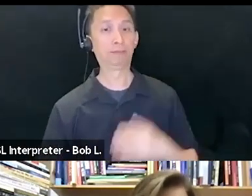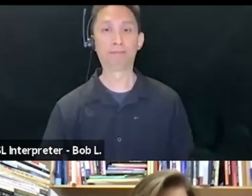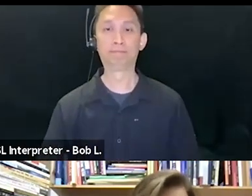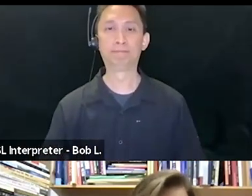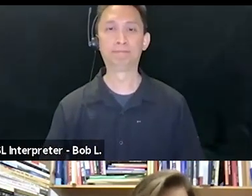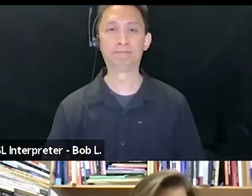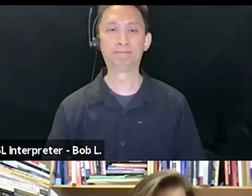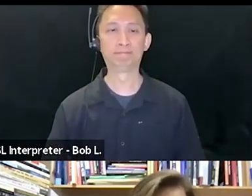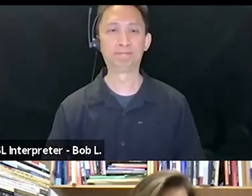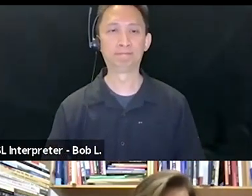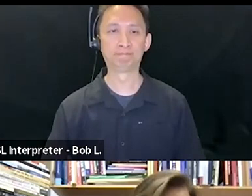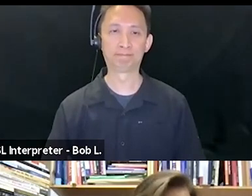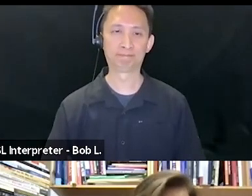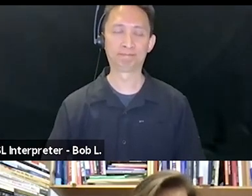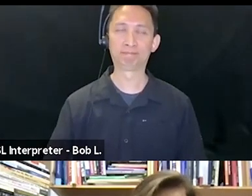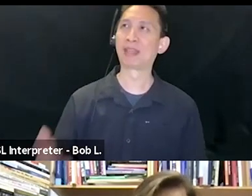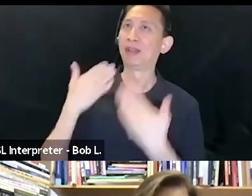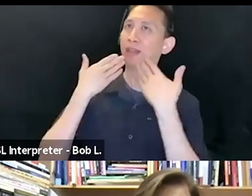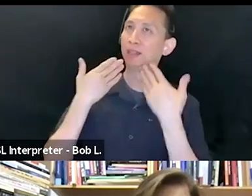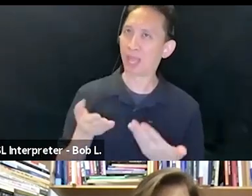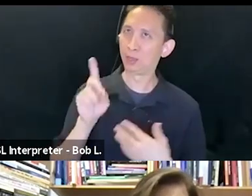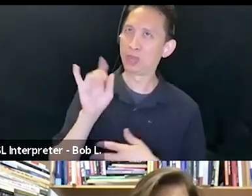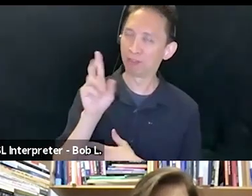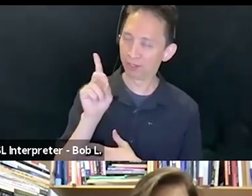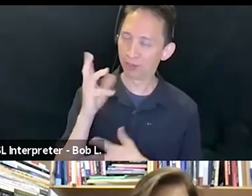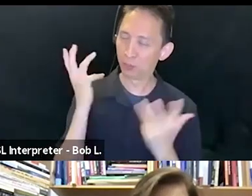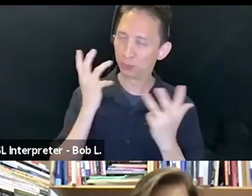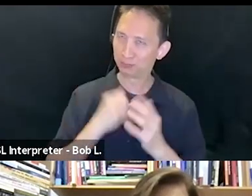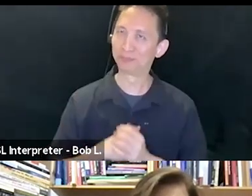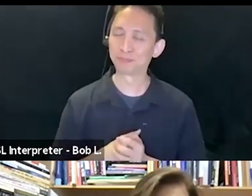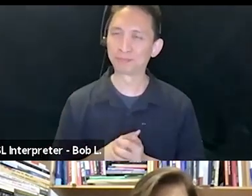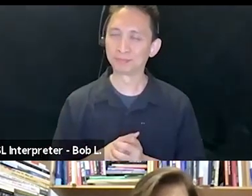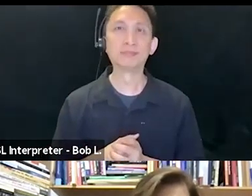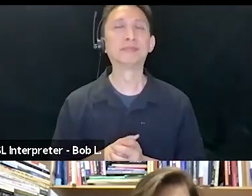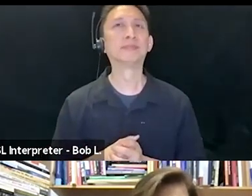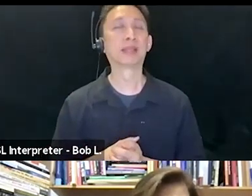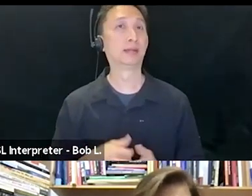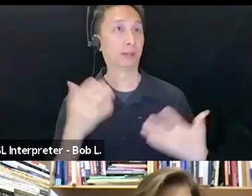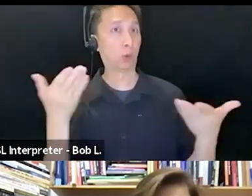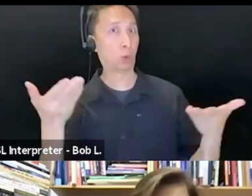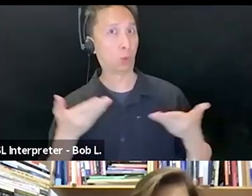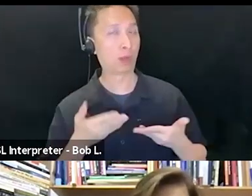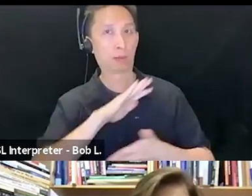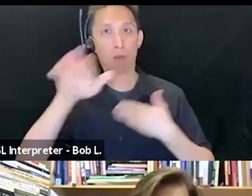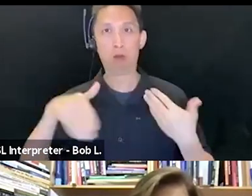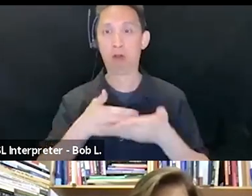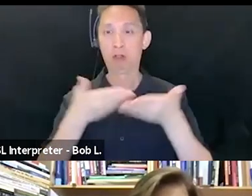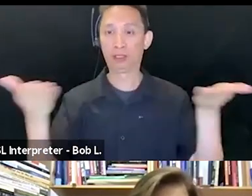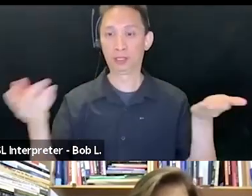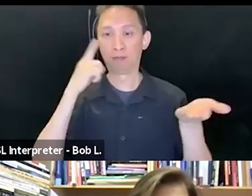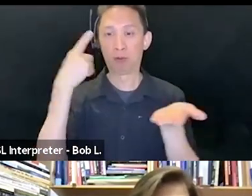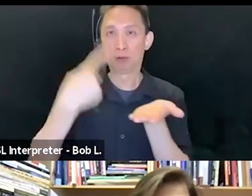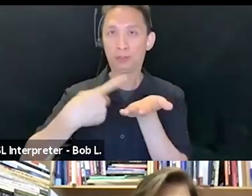Thank you very much, David. I'd like to second David's welcome to the discussion today on